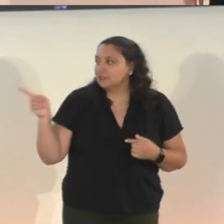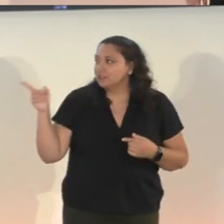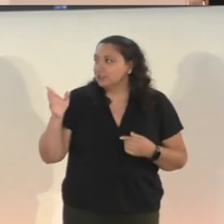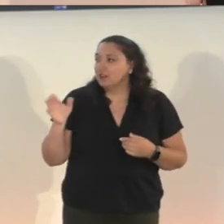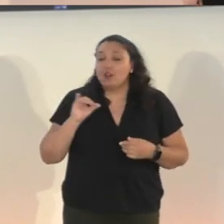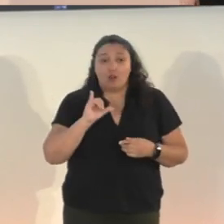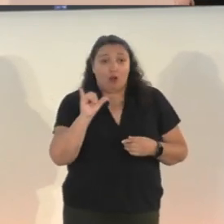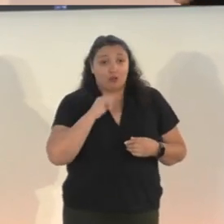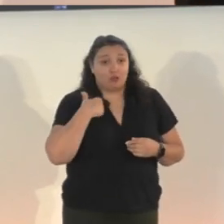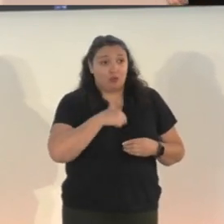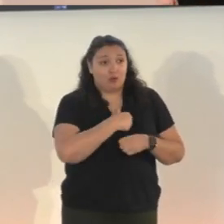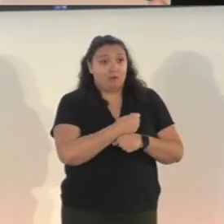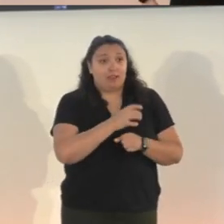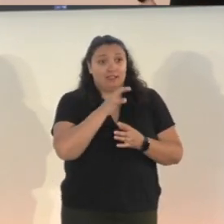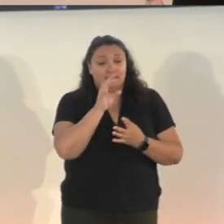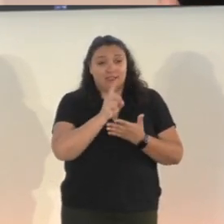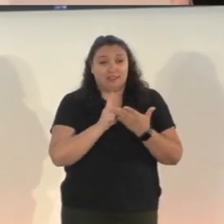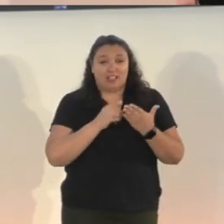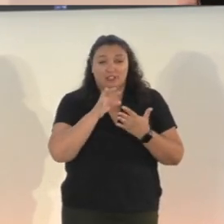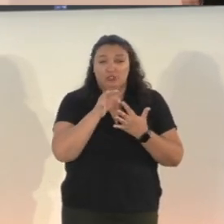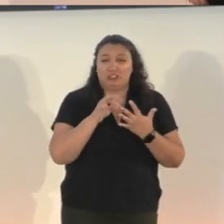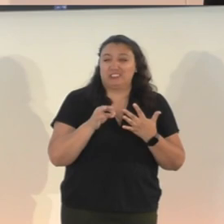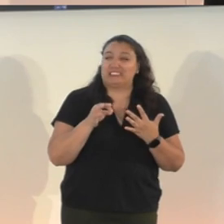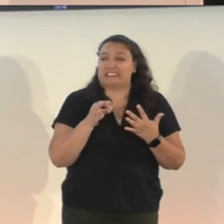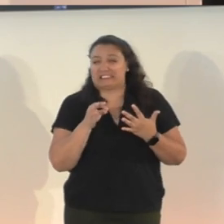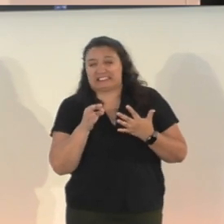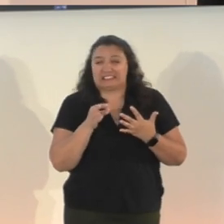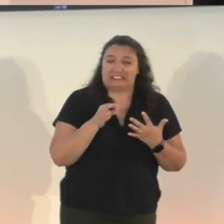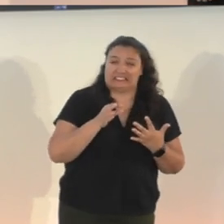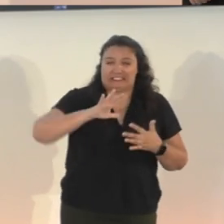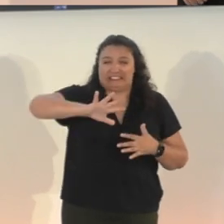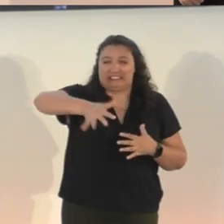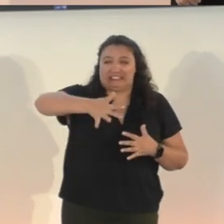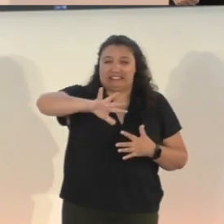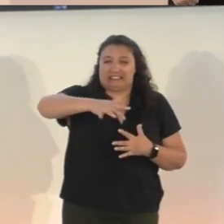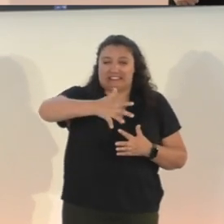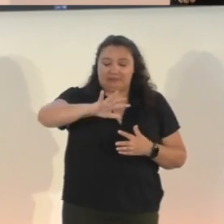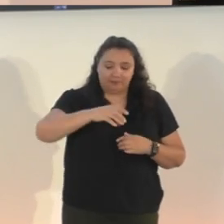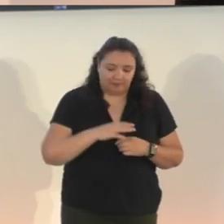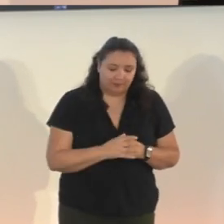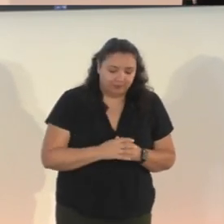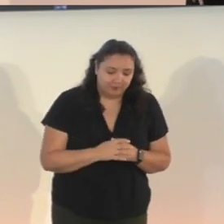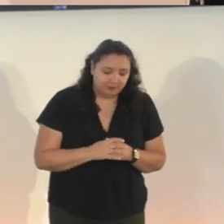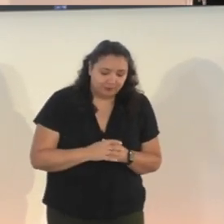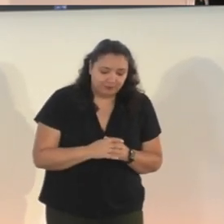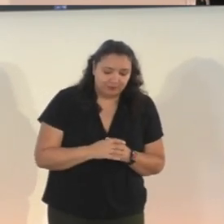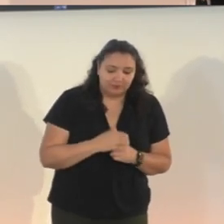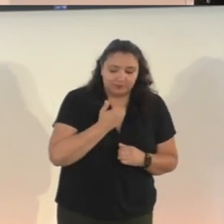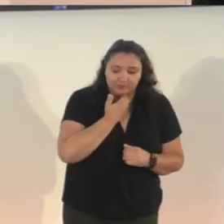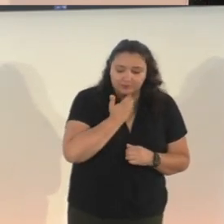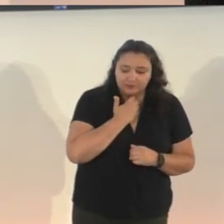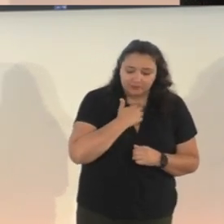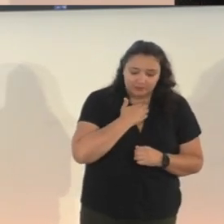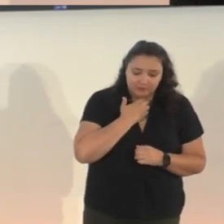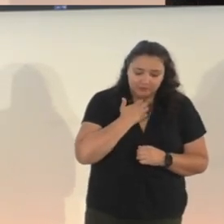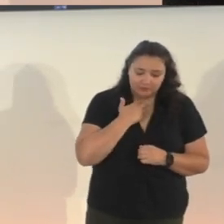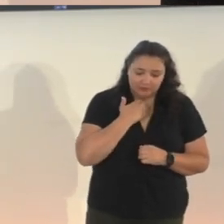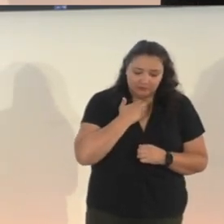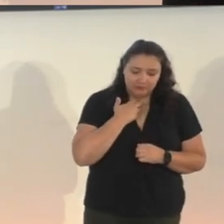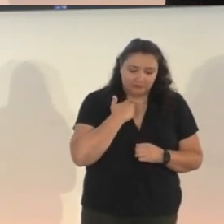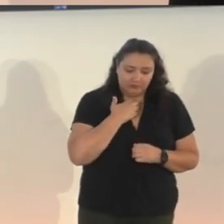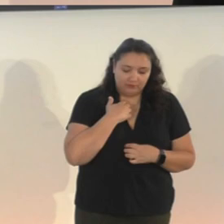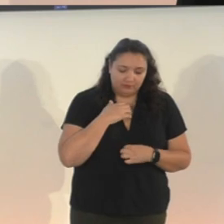were making design choices that weren't quite there. One of the first times that we had this was our initial